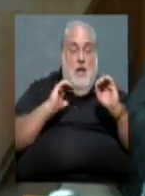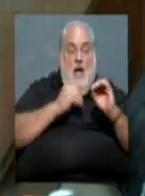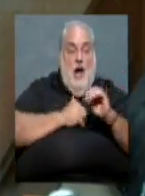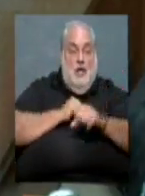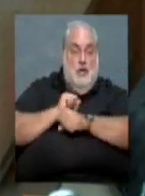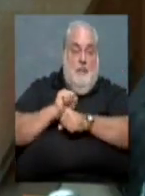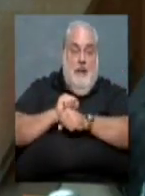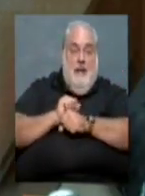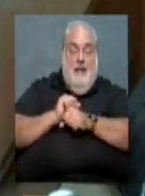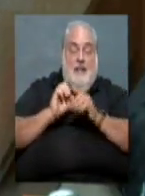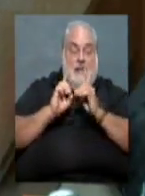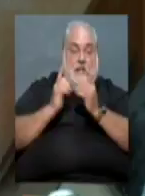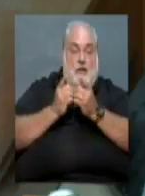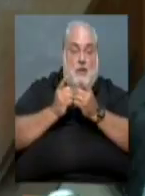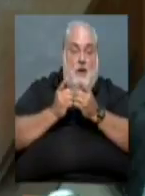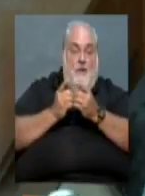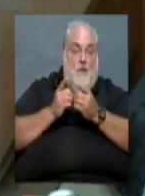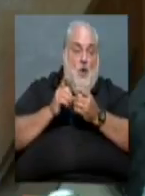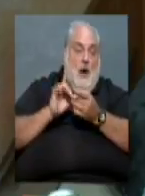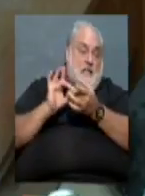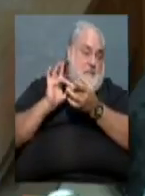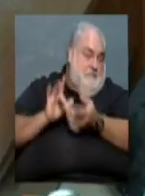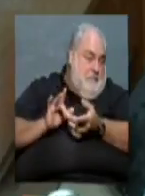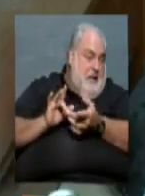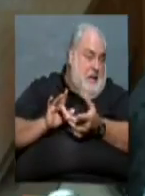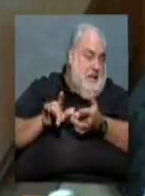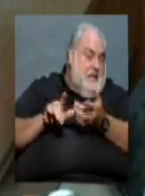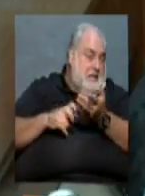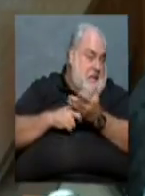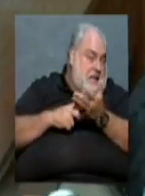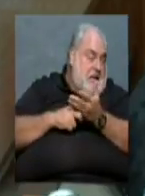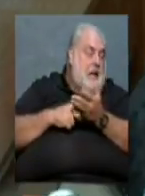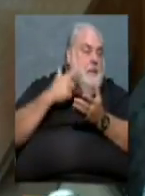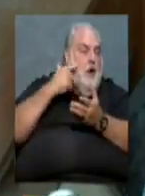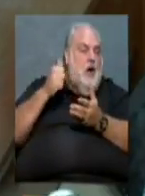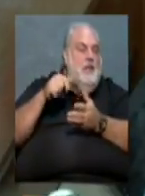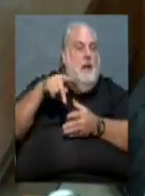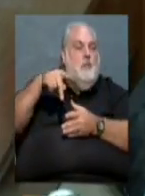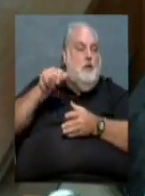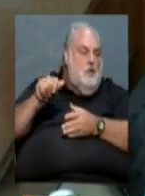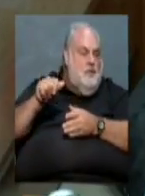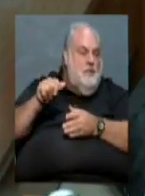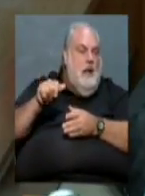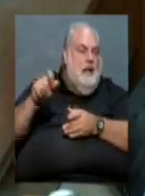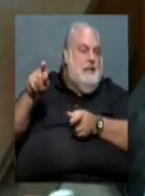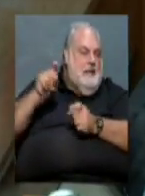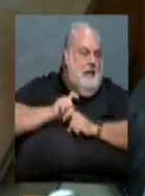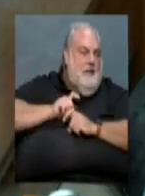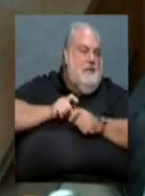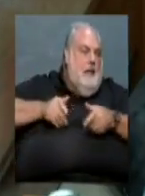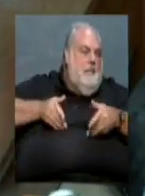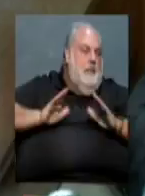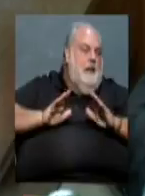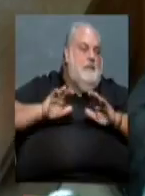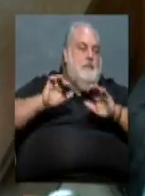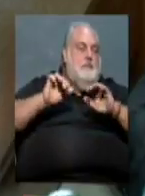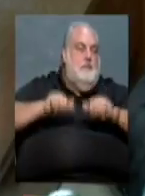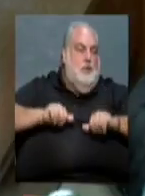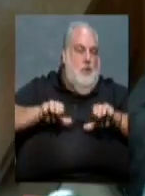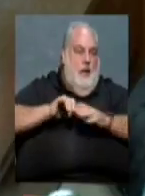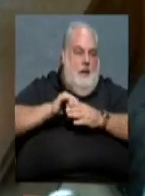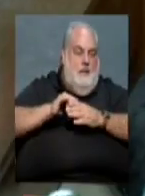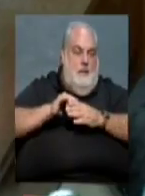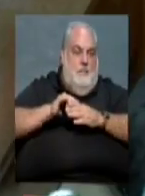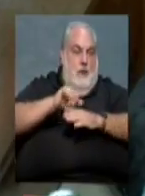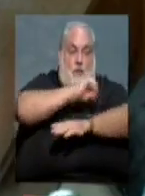court for a speeding ticket are because the prosecutor has given us the authority to prosecute those cases. We don't have the